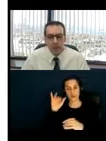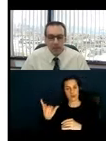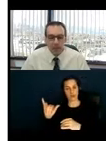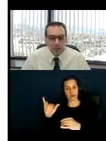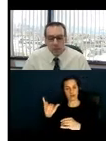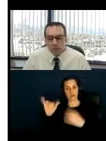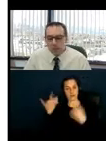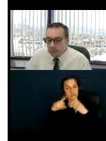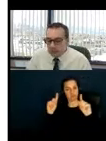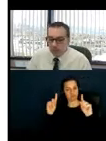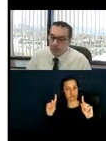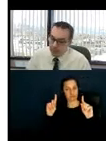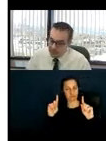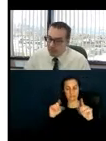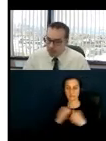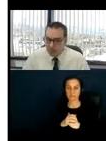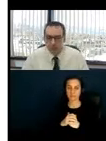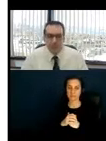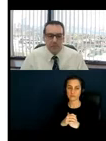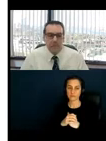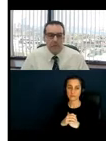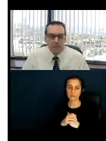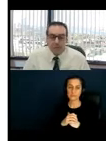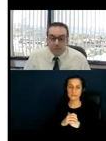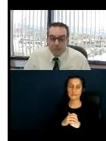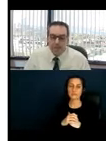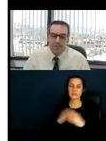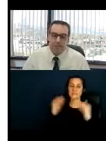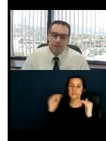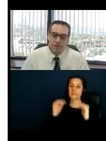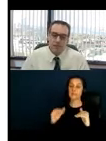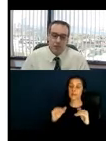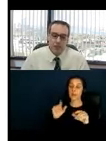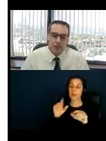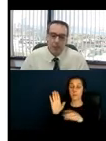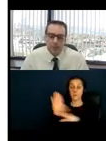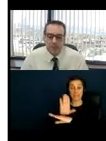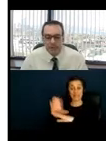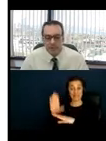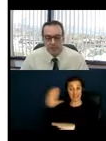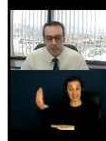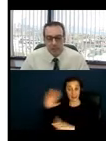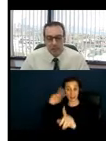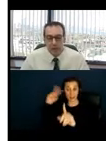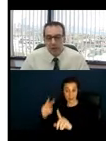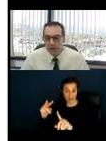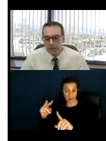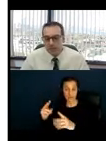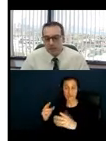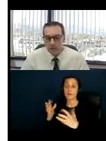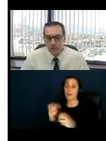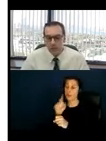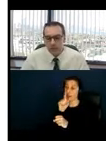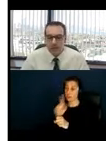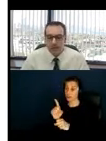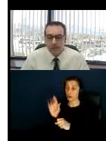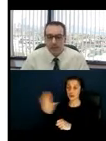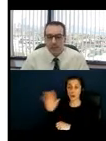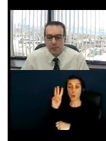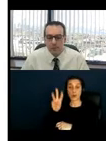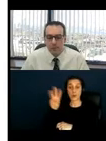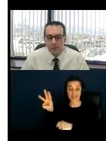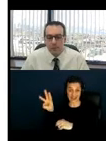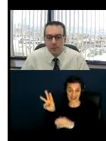You also want to consider, or things to also be considered for the business side of things, is ensuring that websites are accessible to ensure that